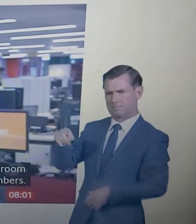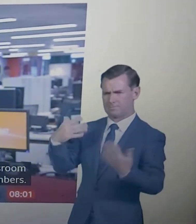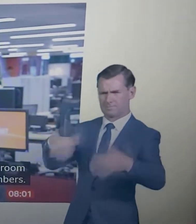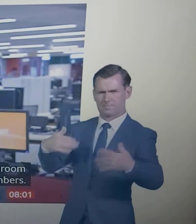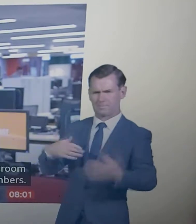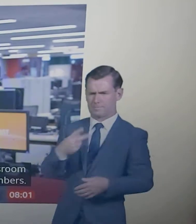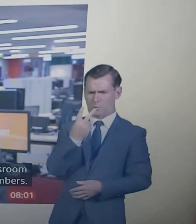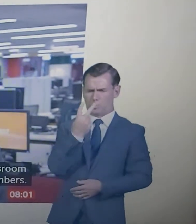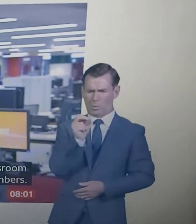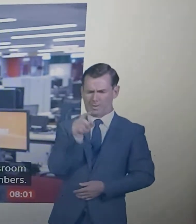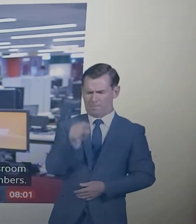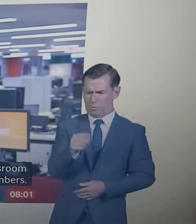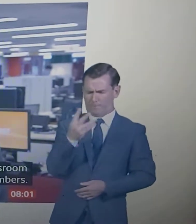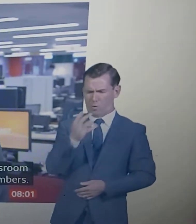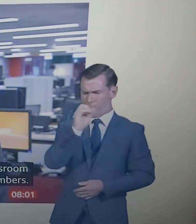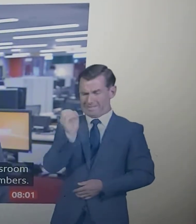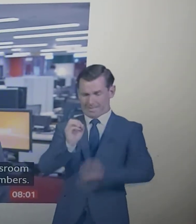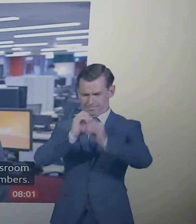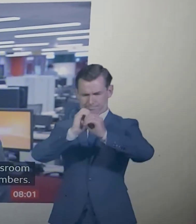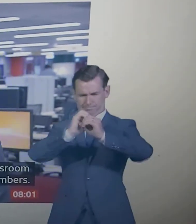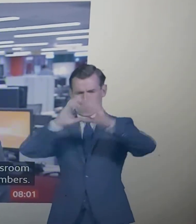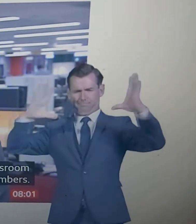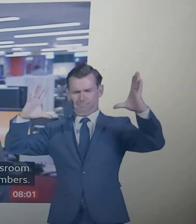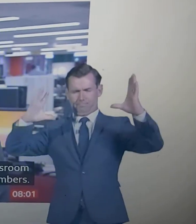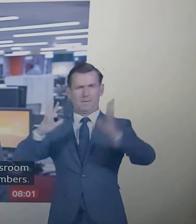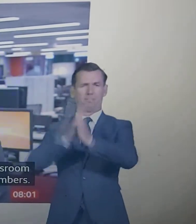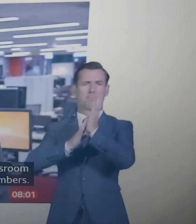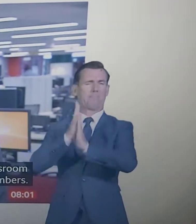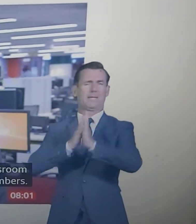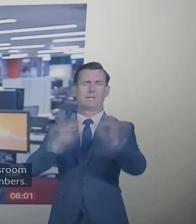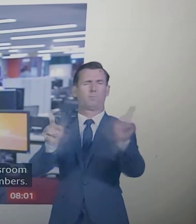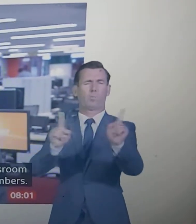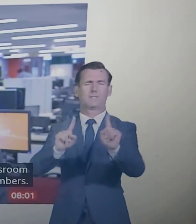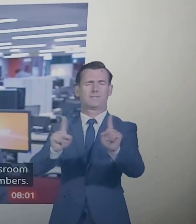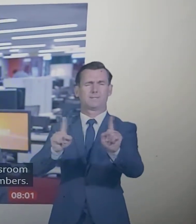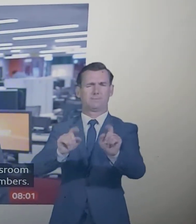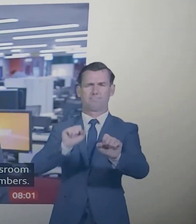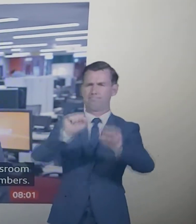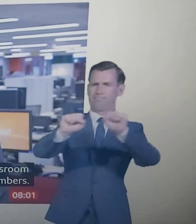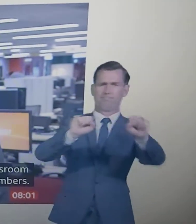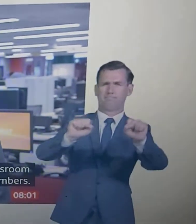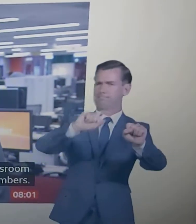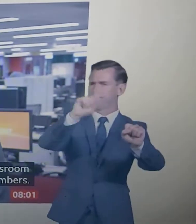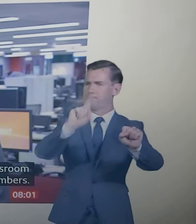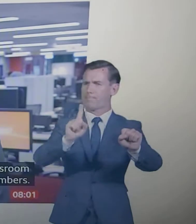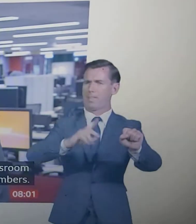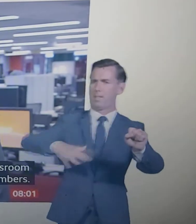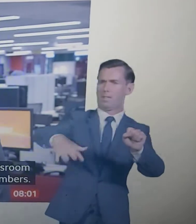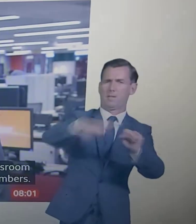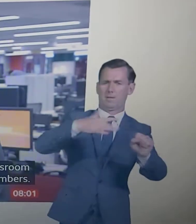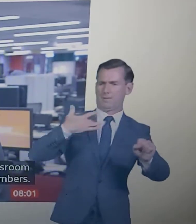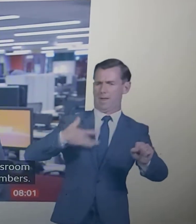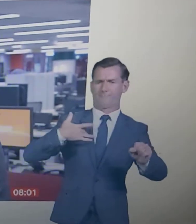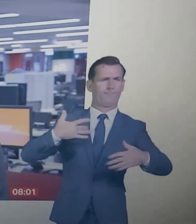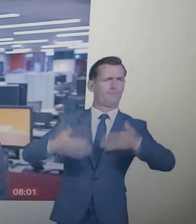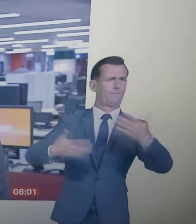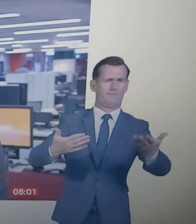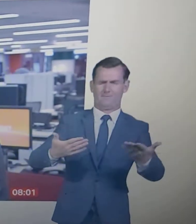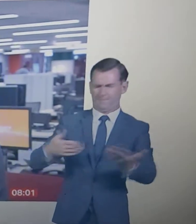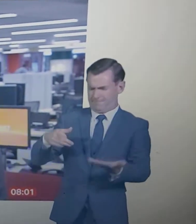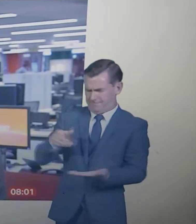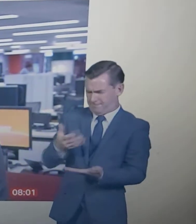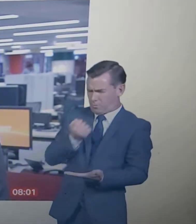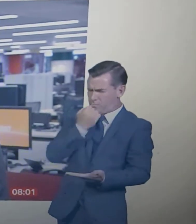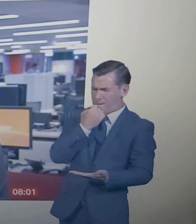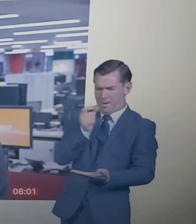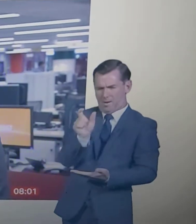translating for us. What does that mean in terms of people's lives? Yeah, you're absolutely right, Charlie.